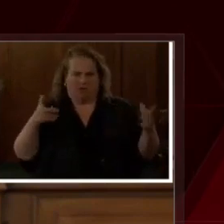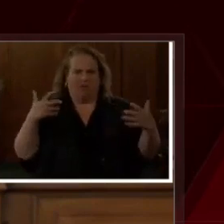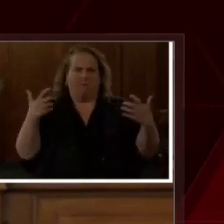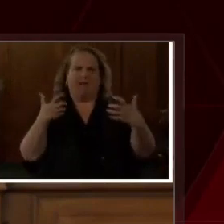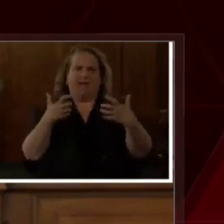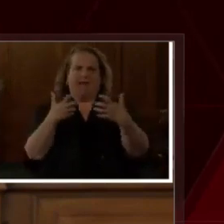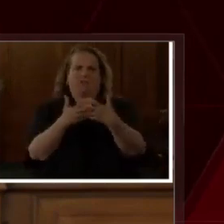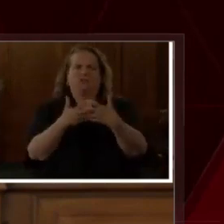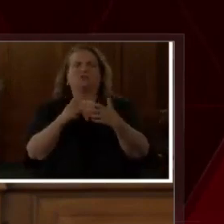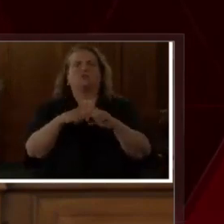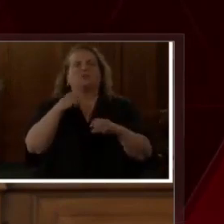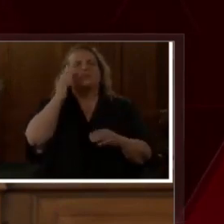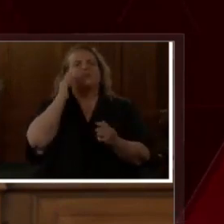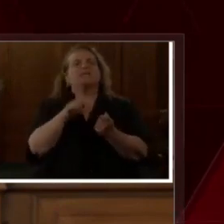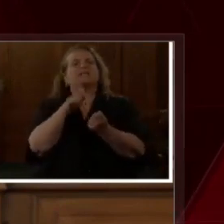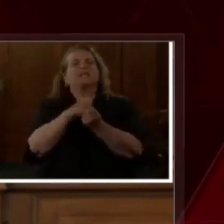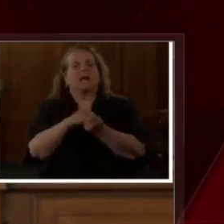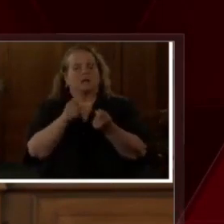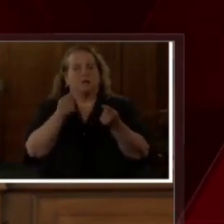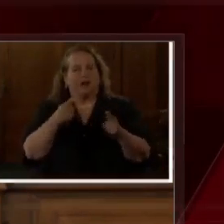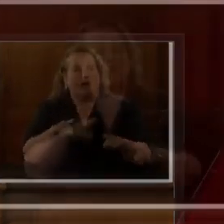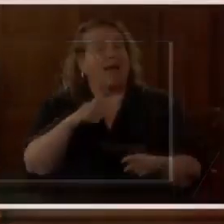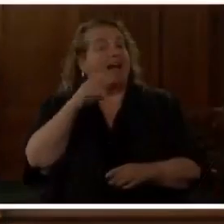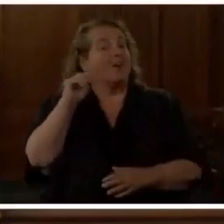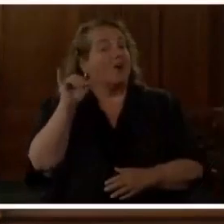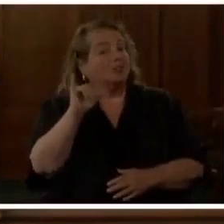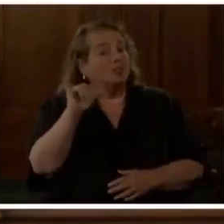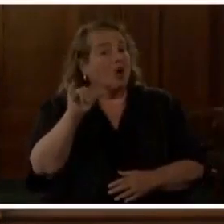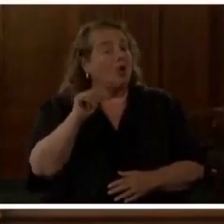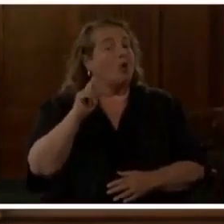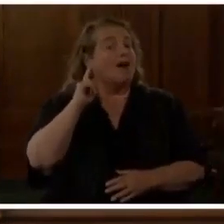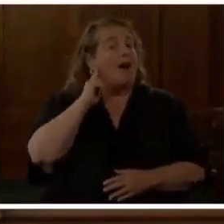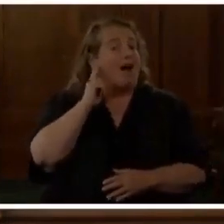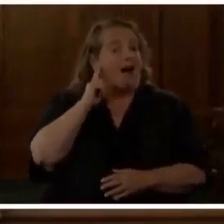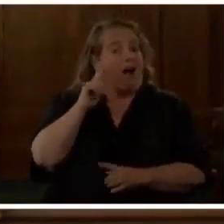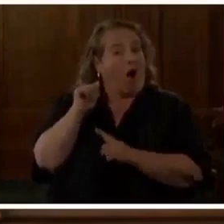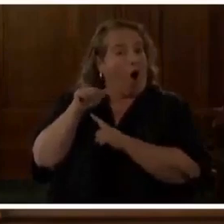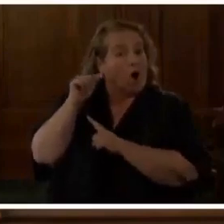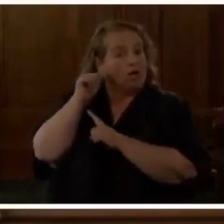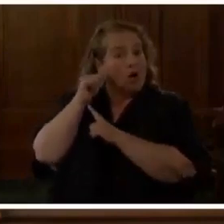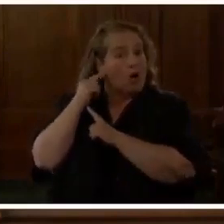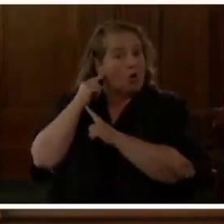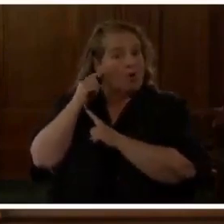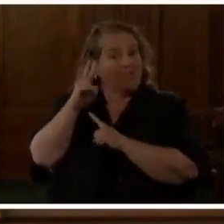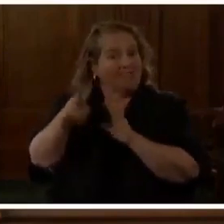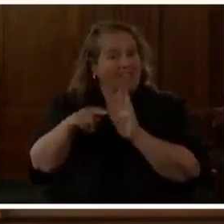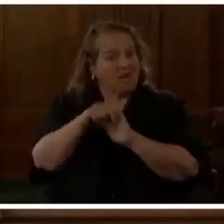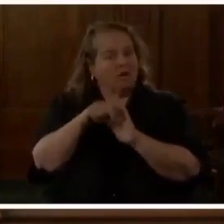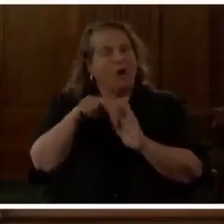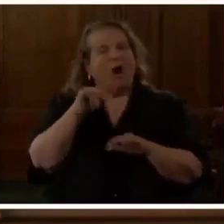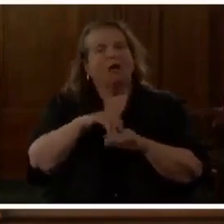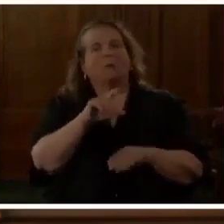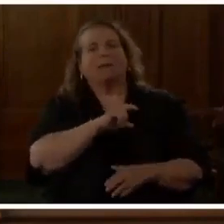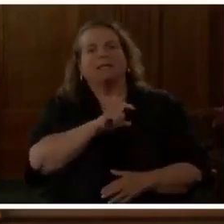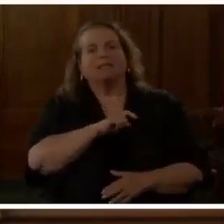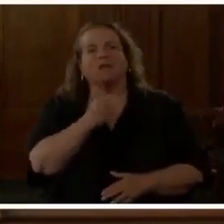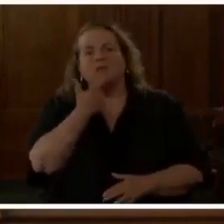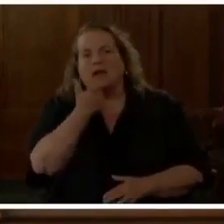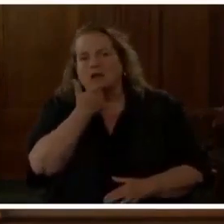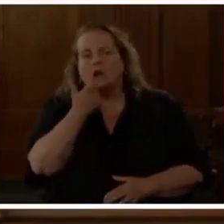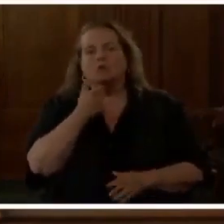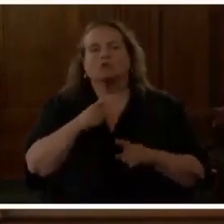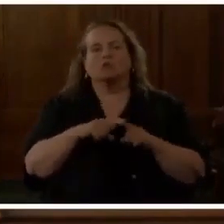And, along with any audio video that we might have captured, say, on police radios, to try to truly get a true